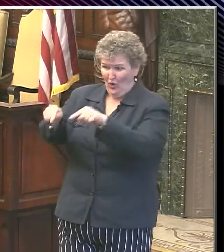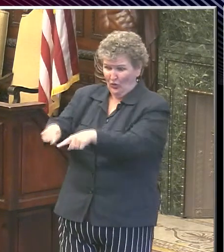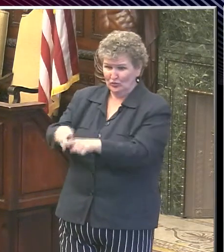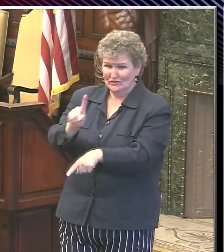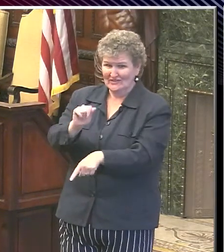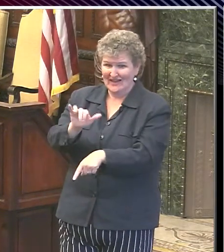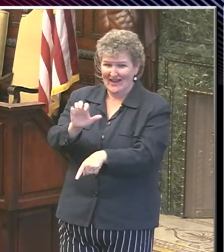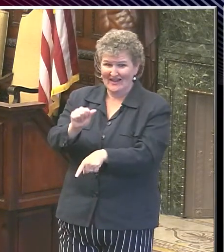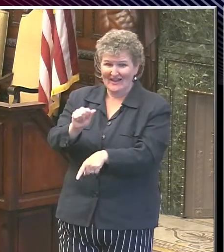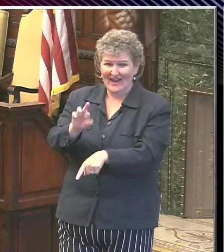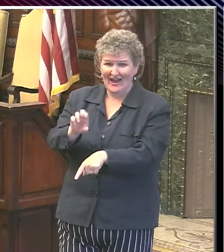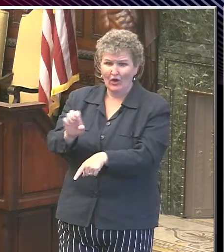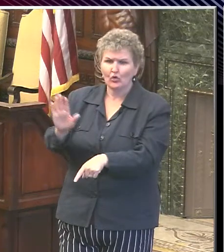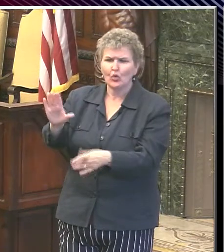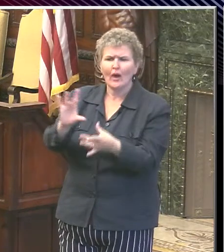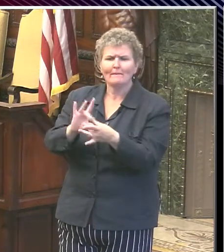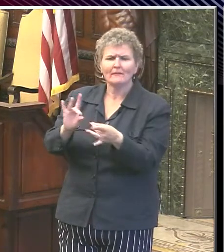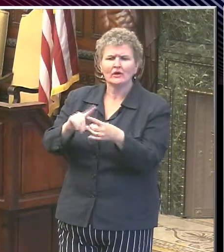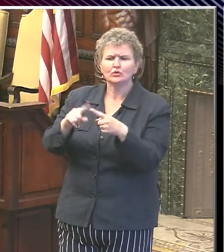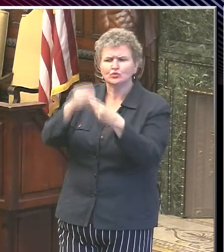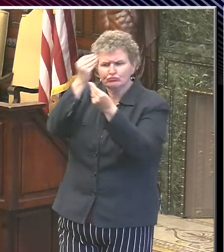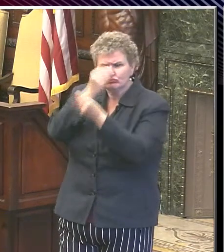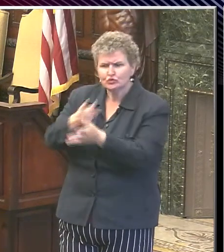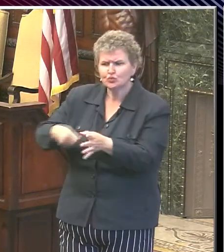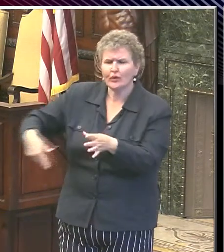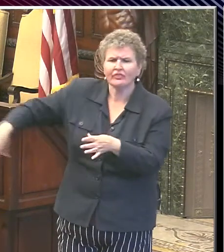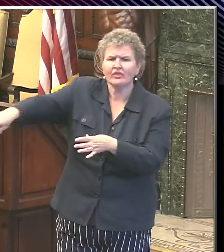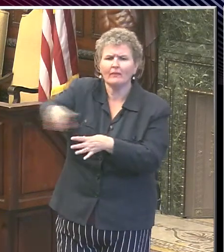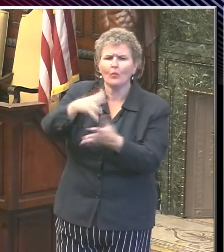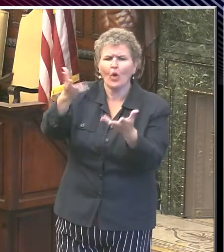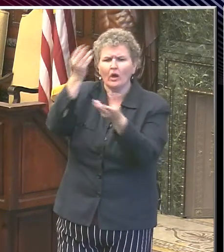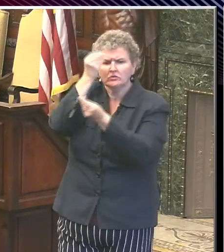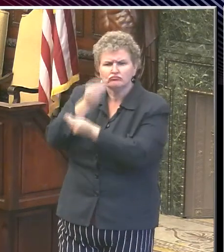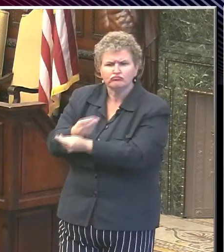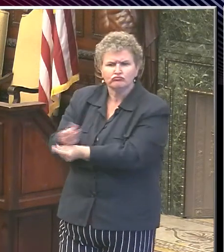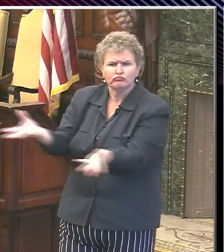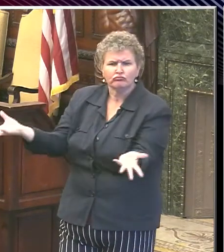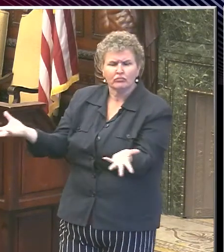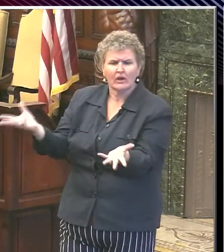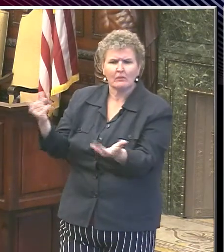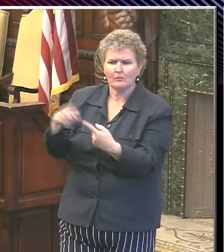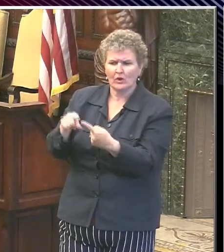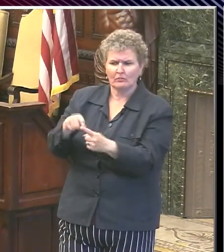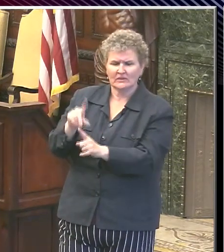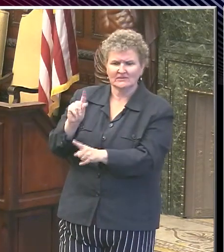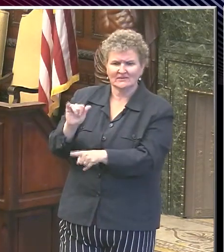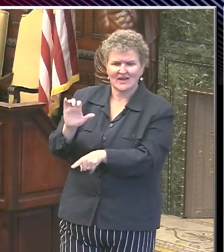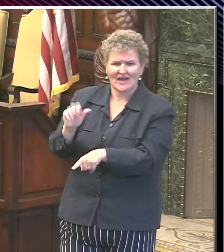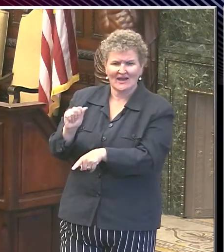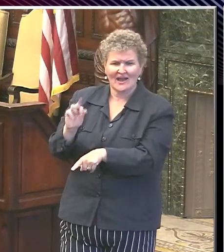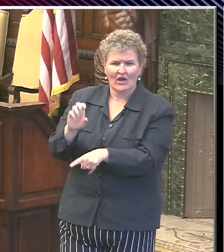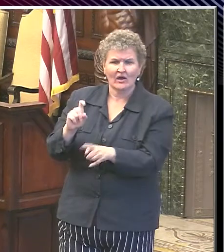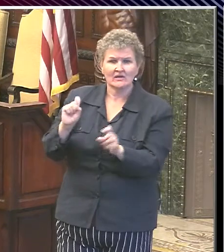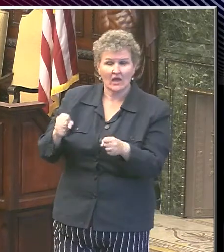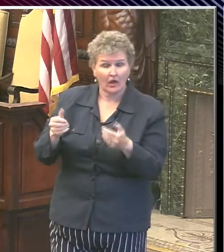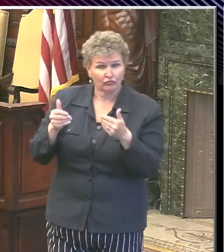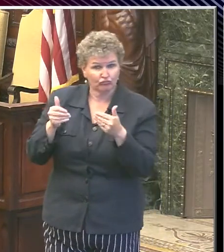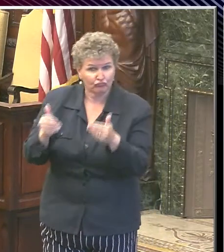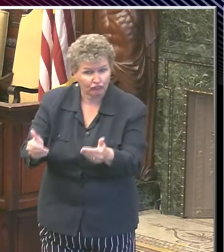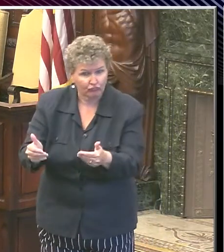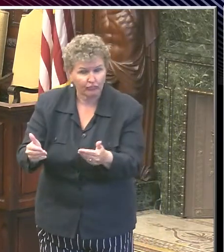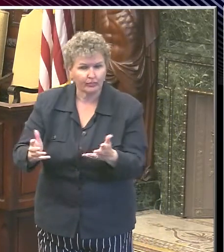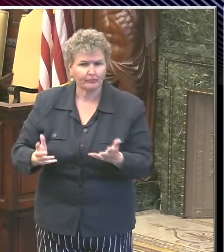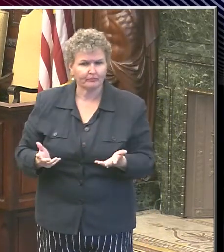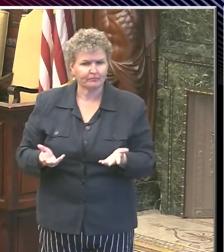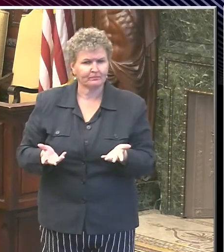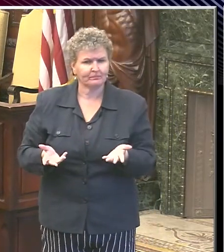message to parents and the community about how the reopening of daycare centers would proceed so that you dispel some of the same attitudes that